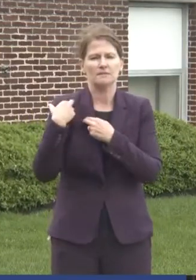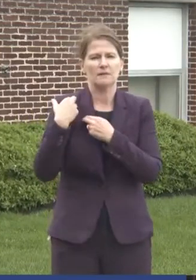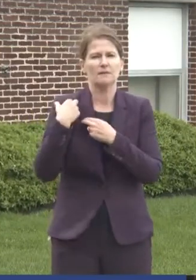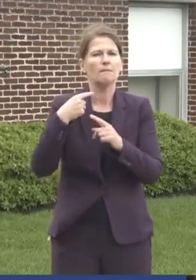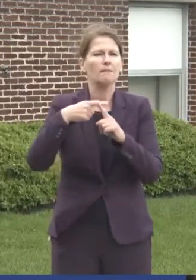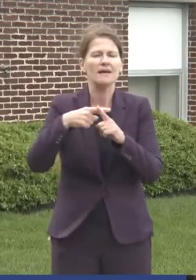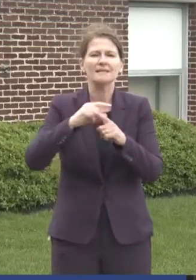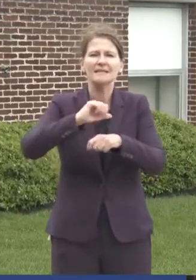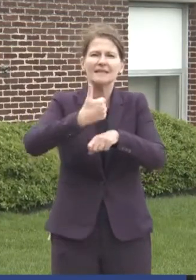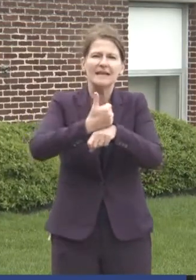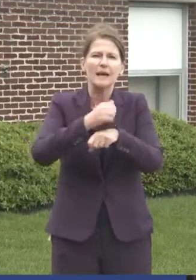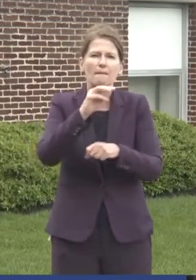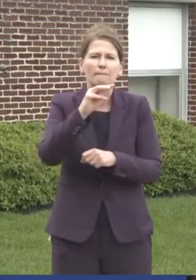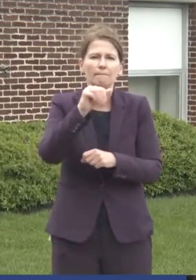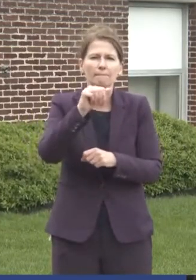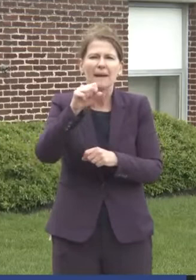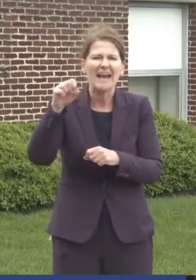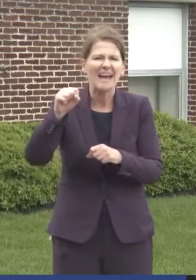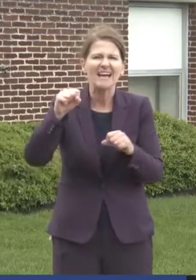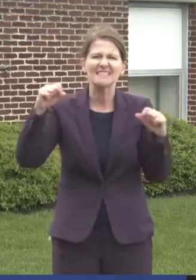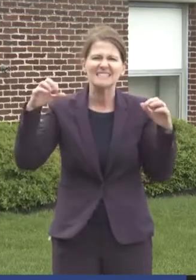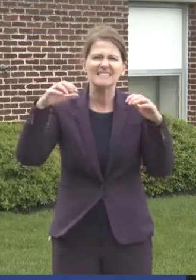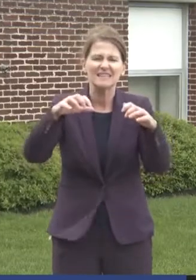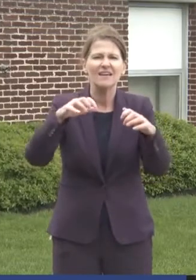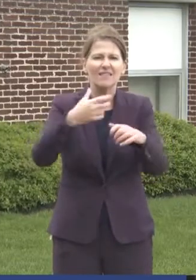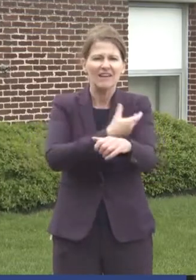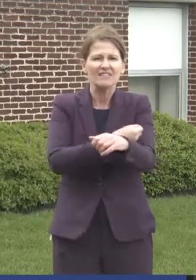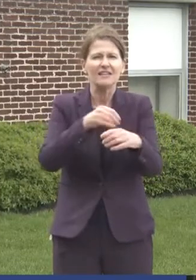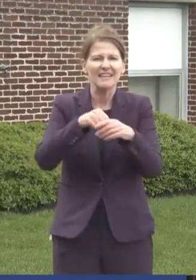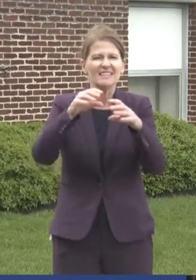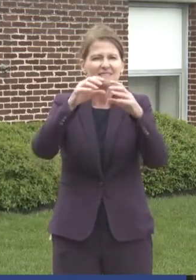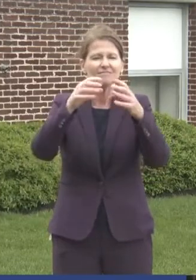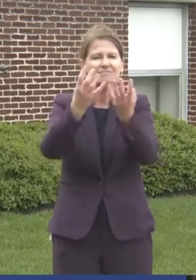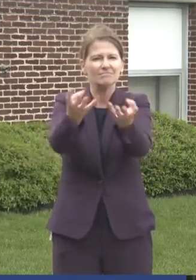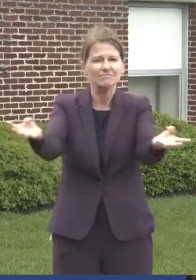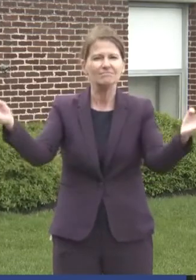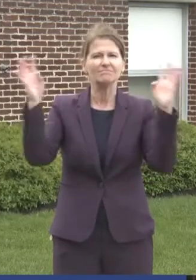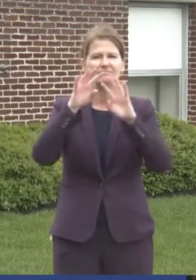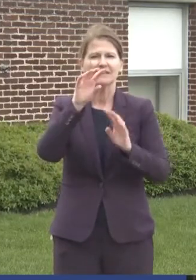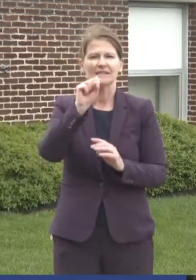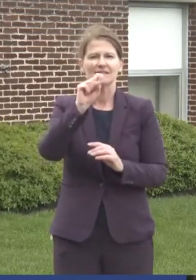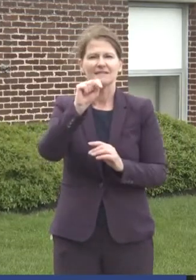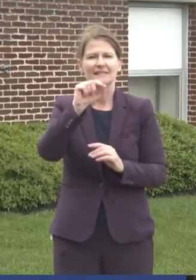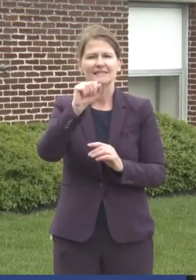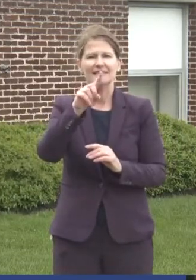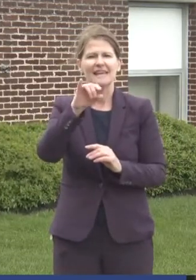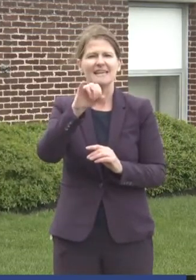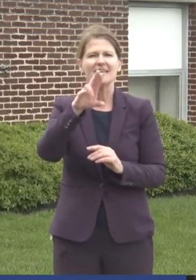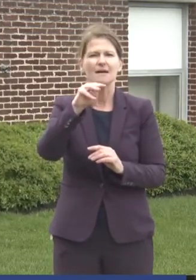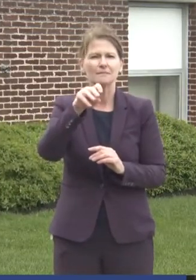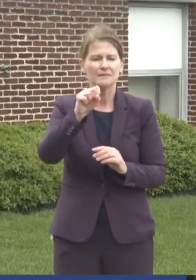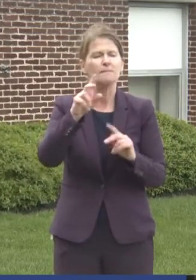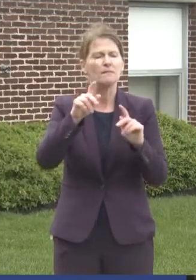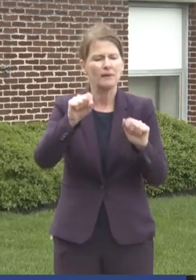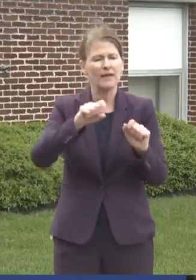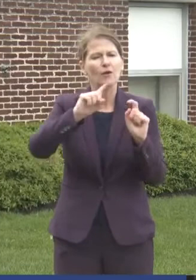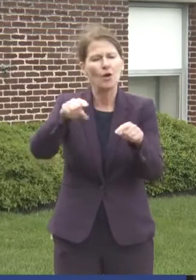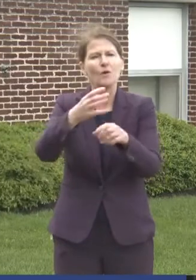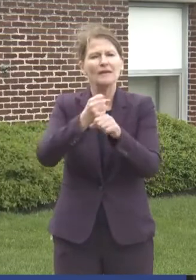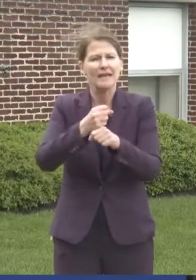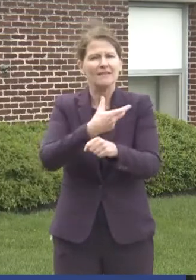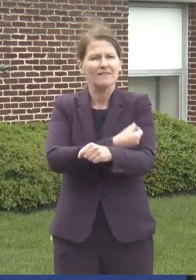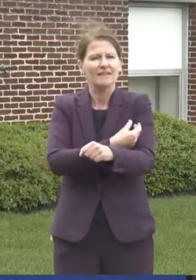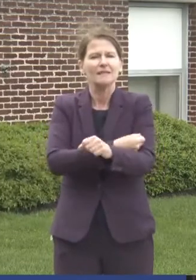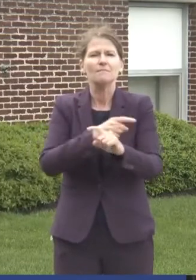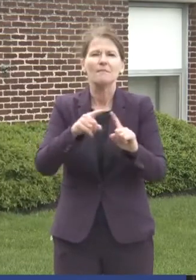setting up mass vaccination places and stadia so that people can get the vaccine. But then